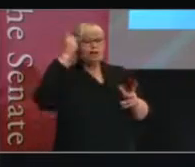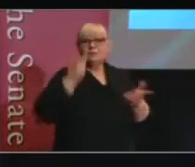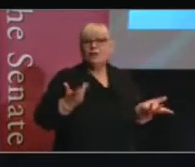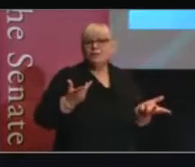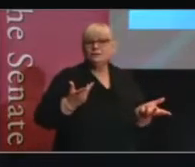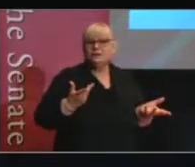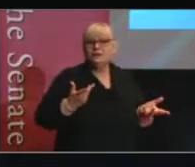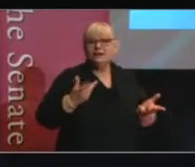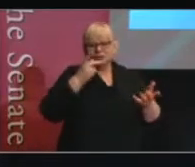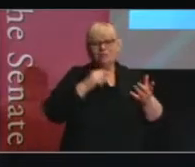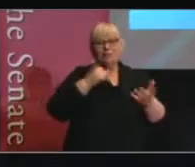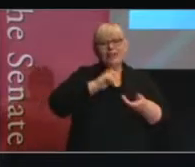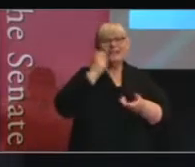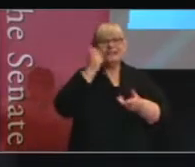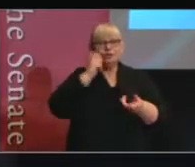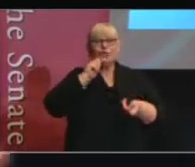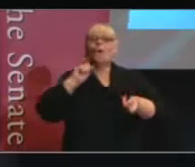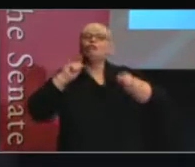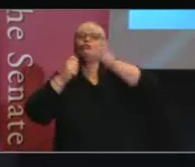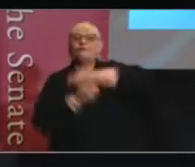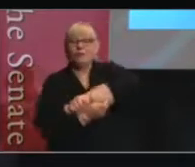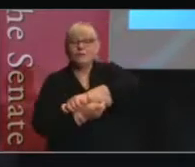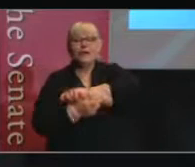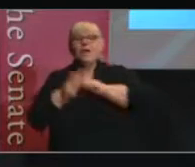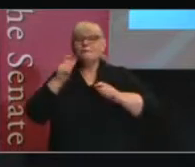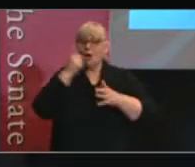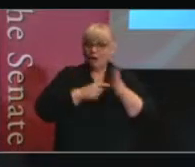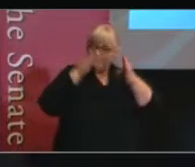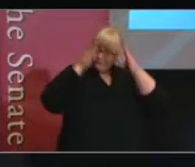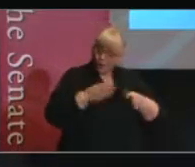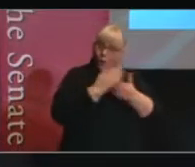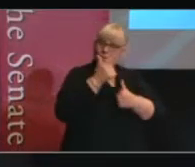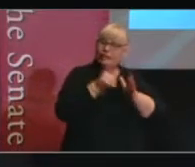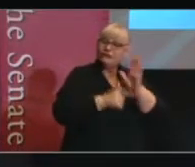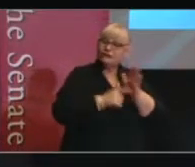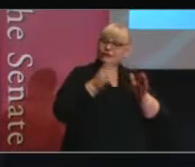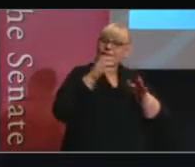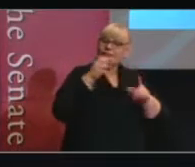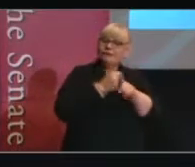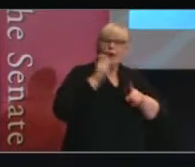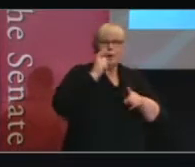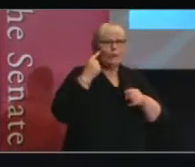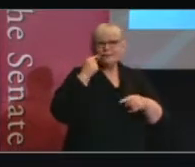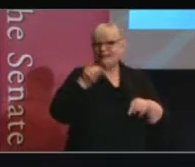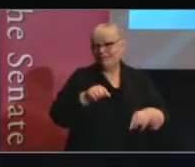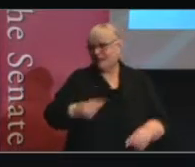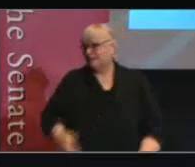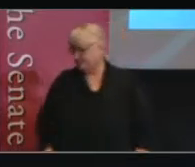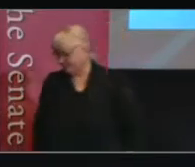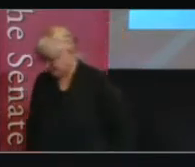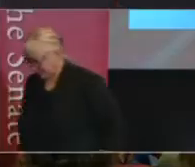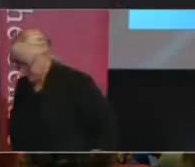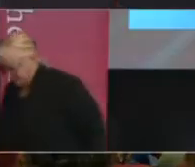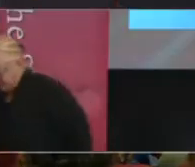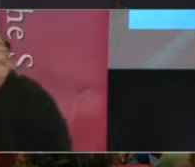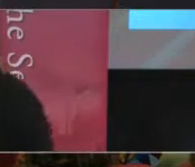way for a future reform. And we won't see that if we just focus on legislative impact. Hidden impact is